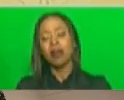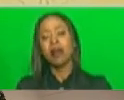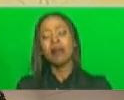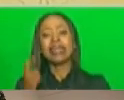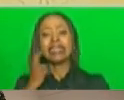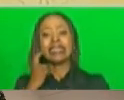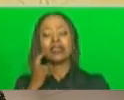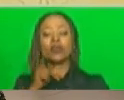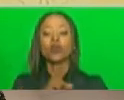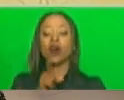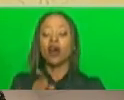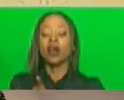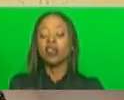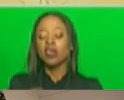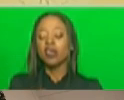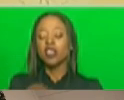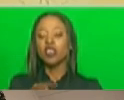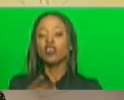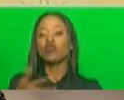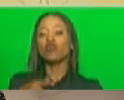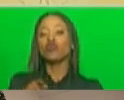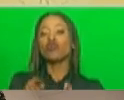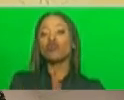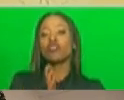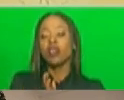control rat infestations